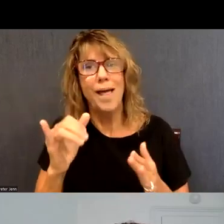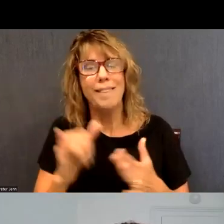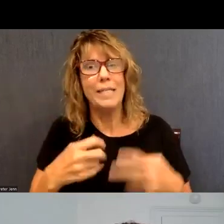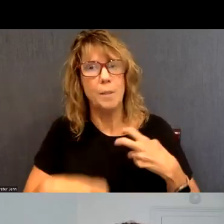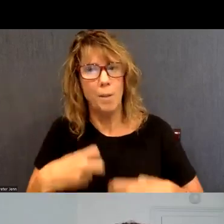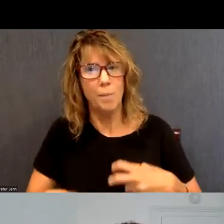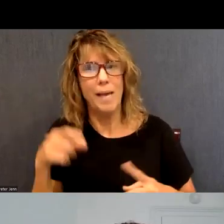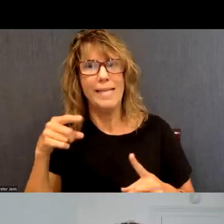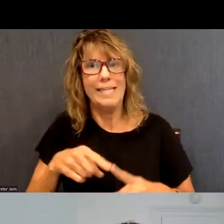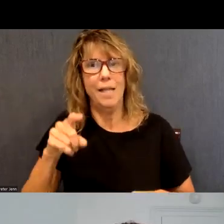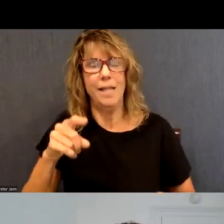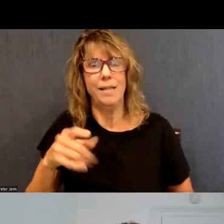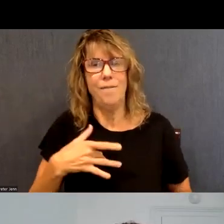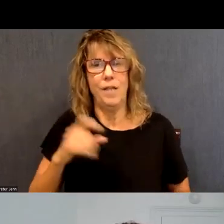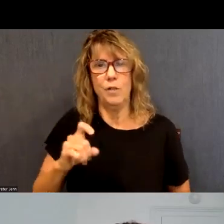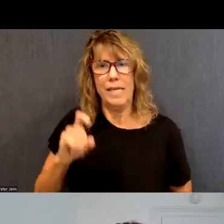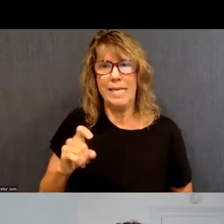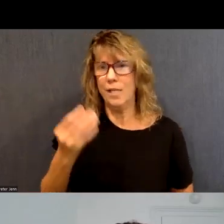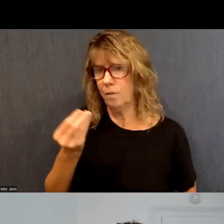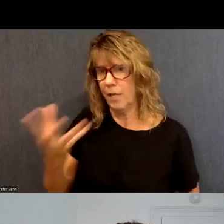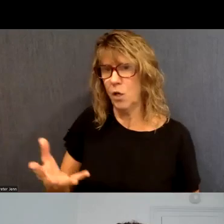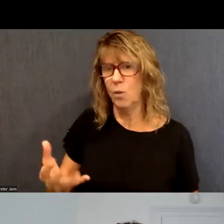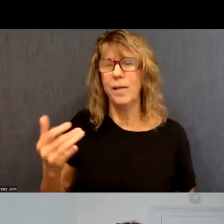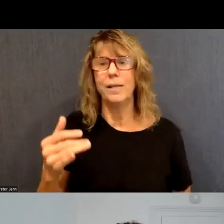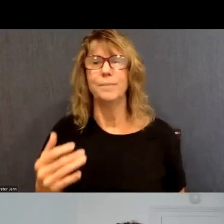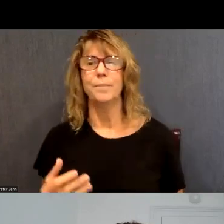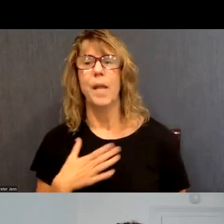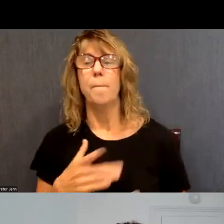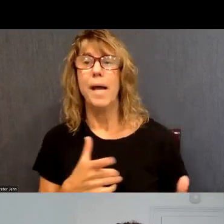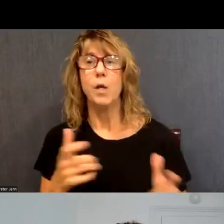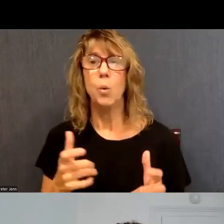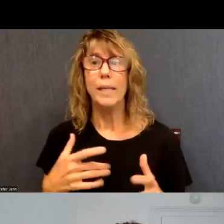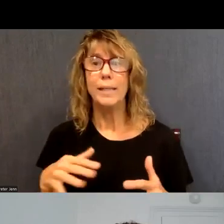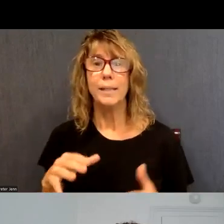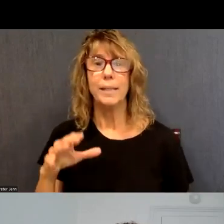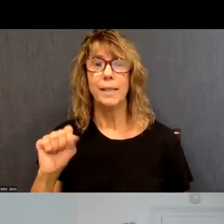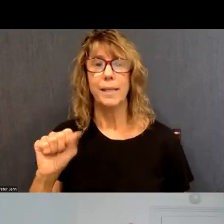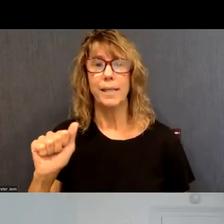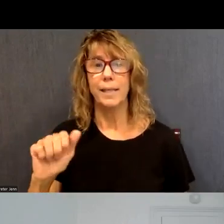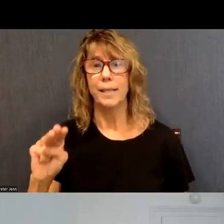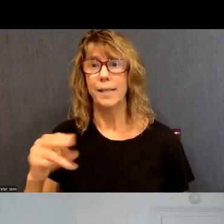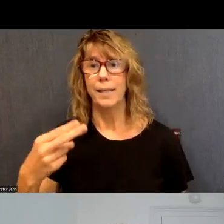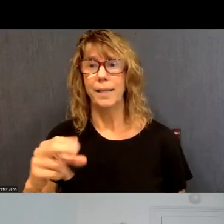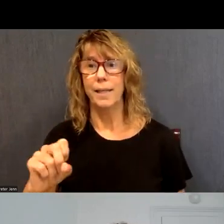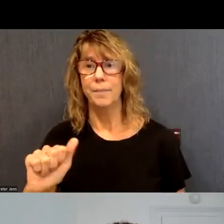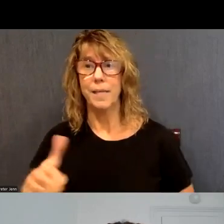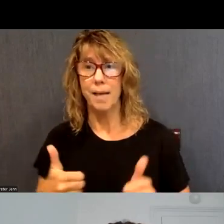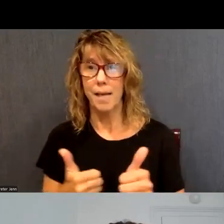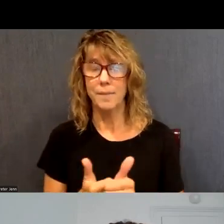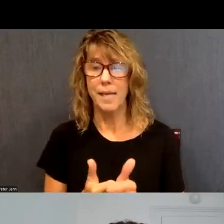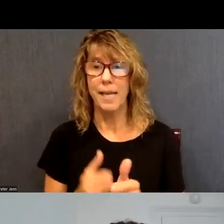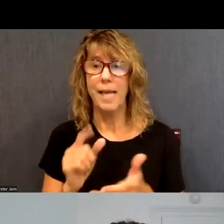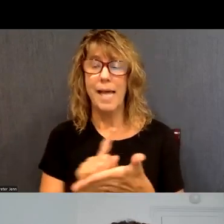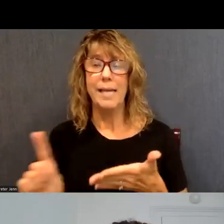feel like there's a need to tell you, otherwise it's stigma wipe off. So my really quick SAMHSA update is that, um, we, uh,